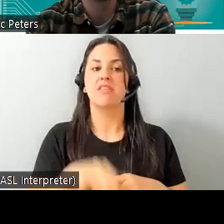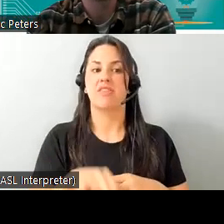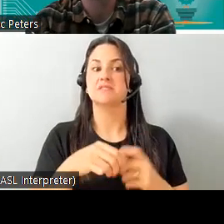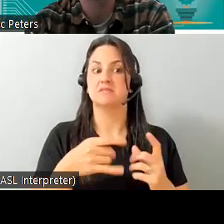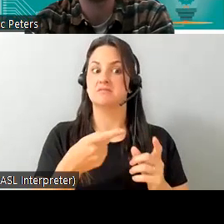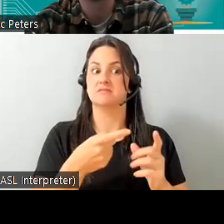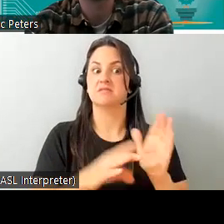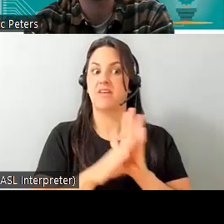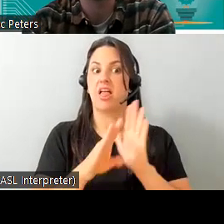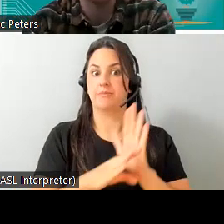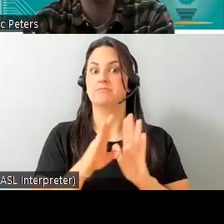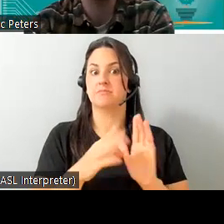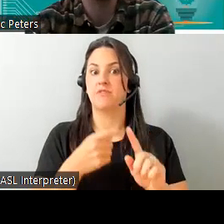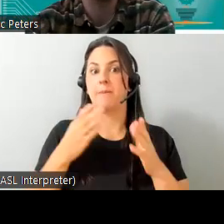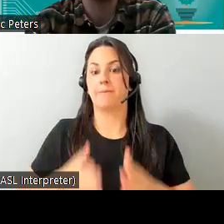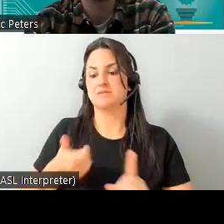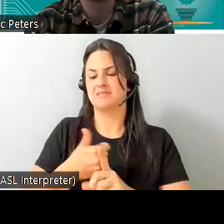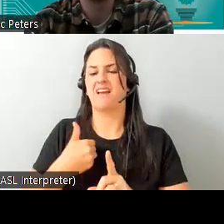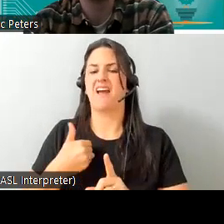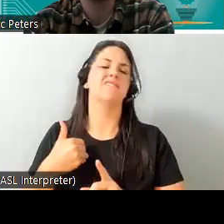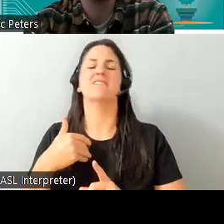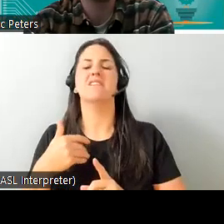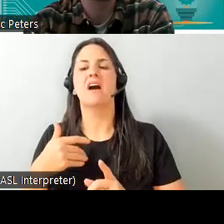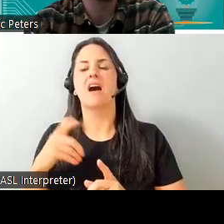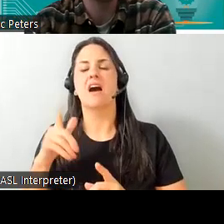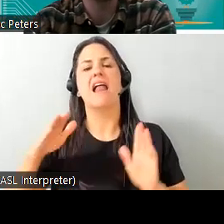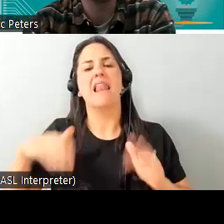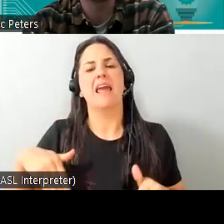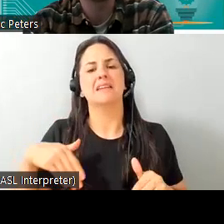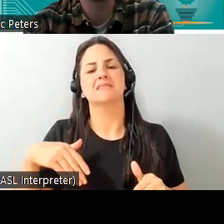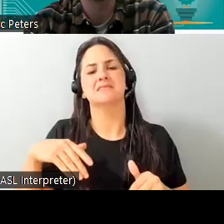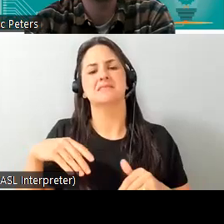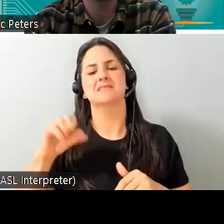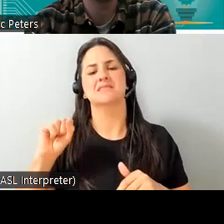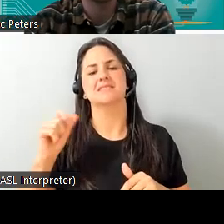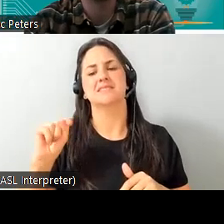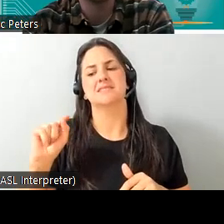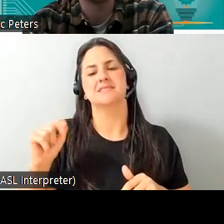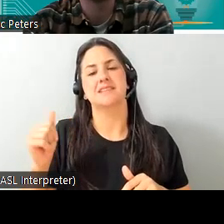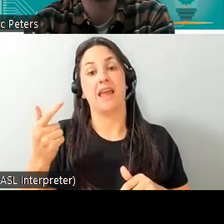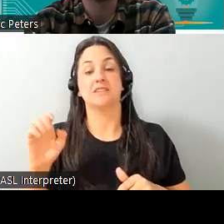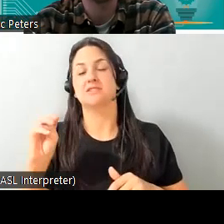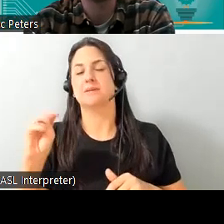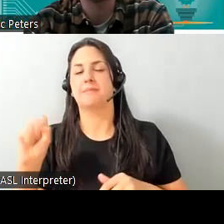society who suffers from late stage ms with it you know she's able to use the speech command interface to control her